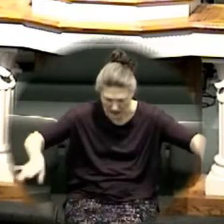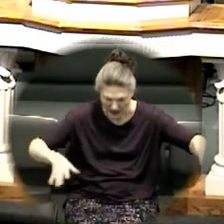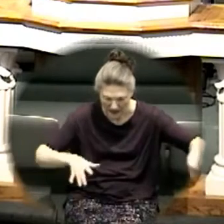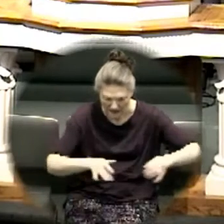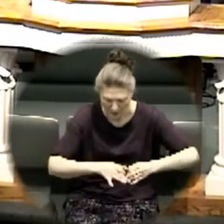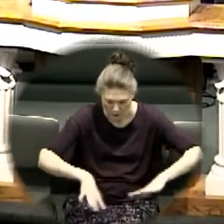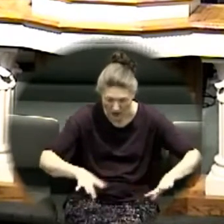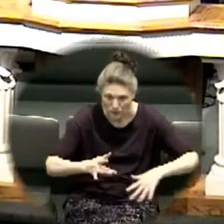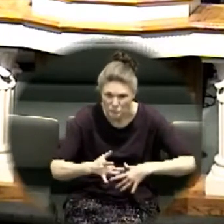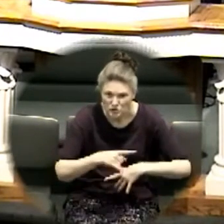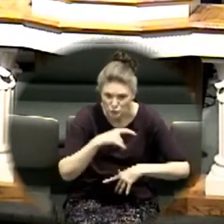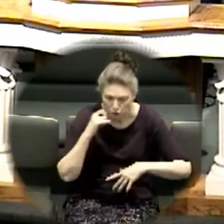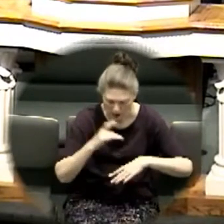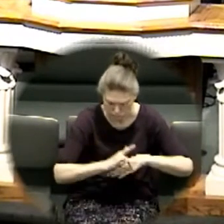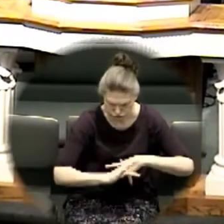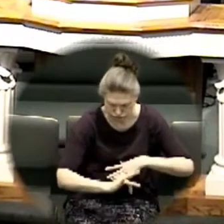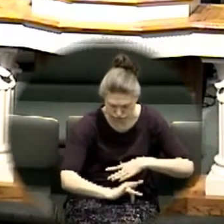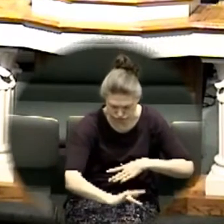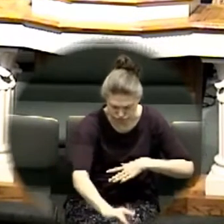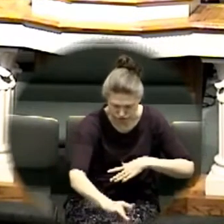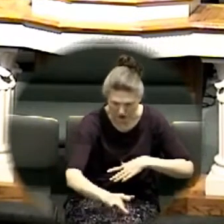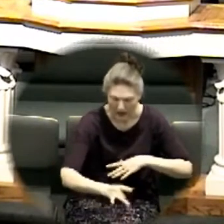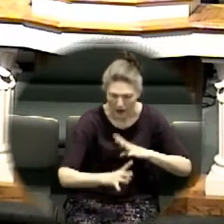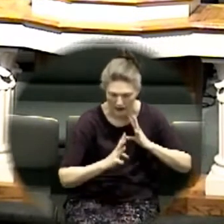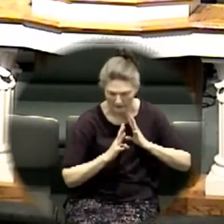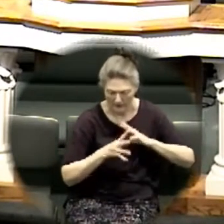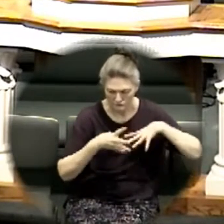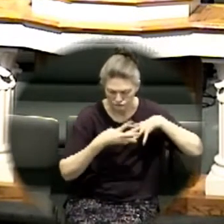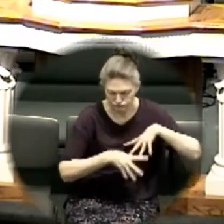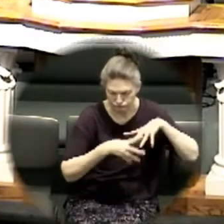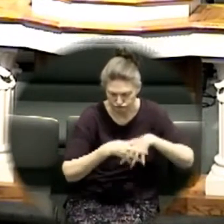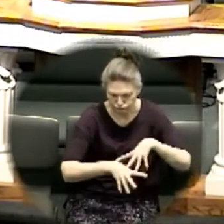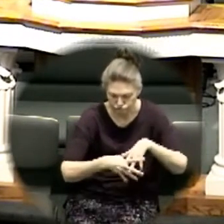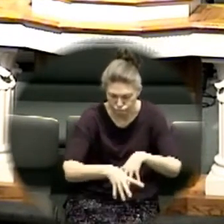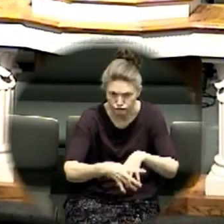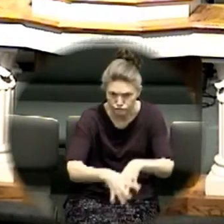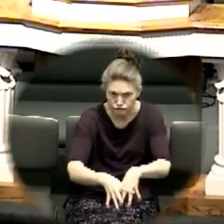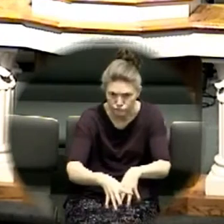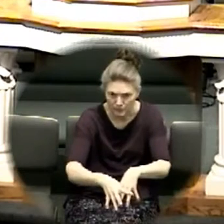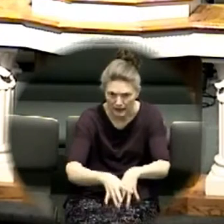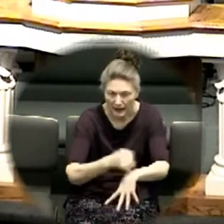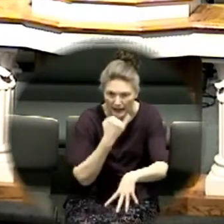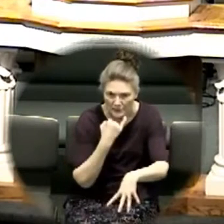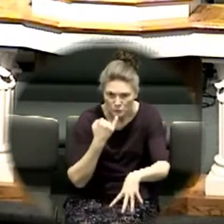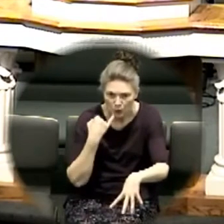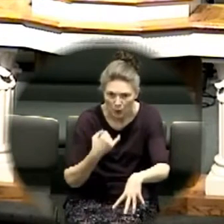flood stage water and getting your feet in the mud